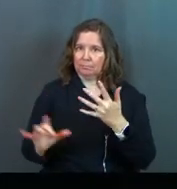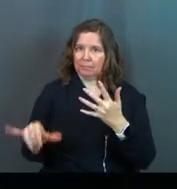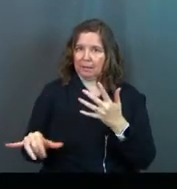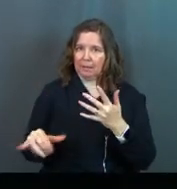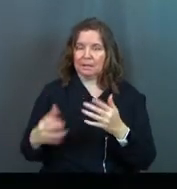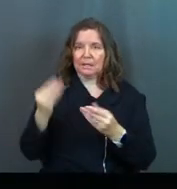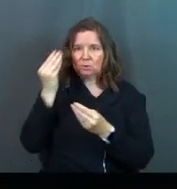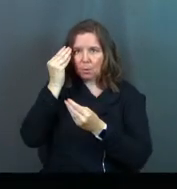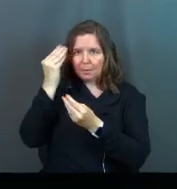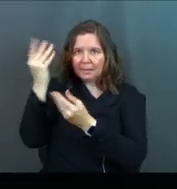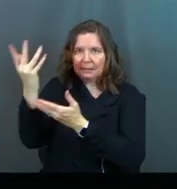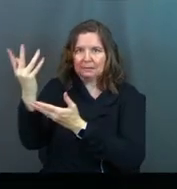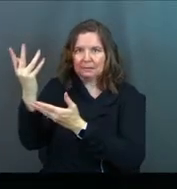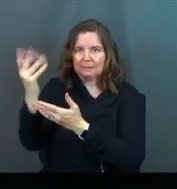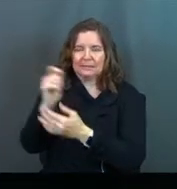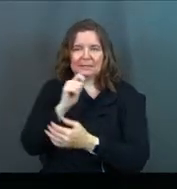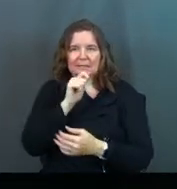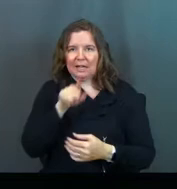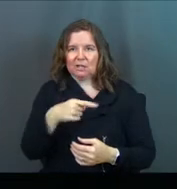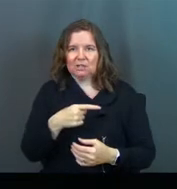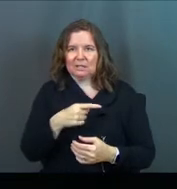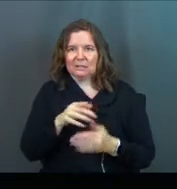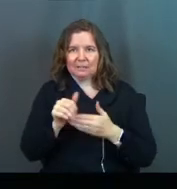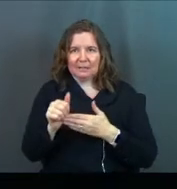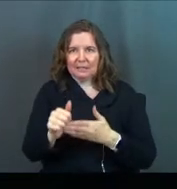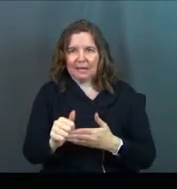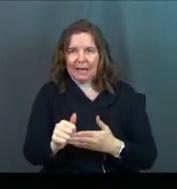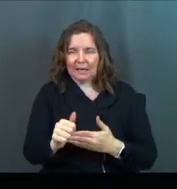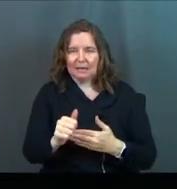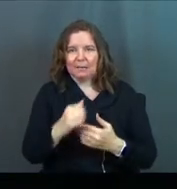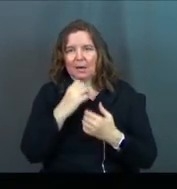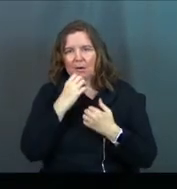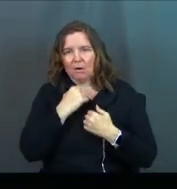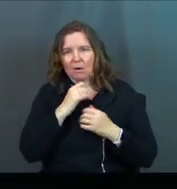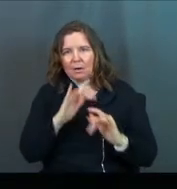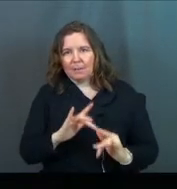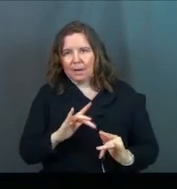It's obedience. It's not just being guided by our compassion.